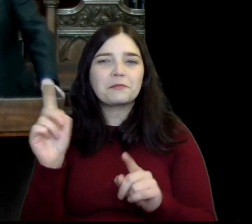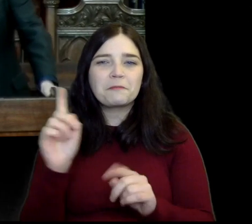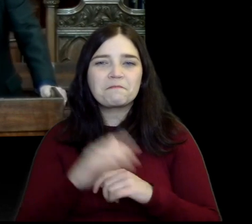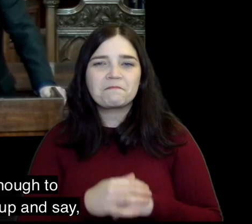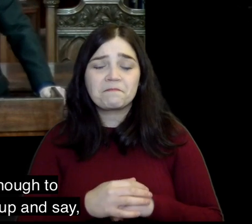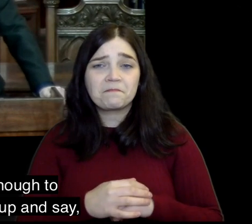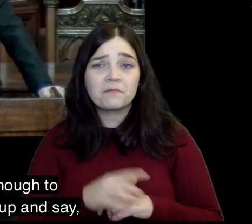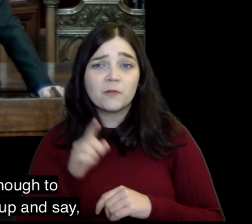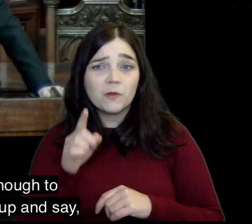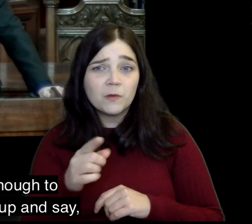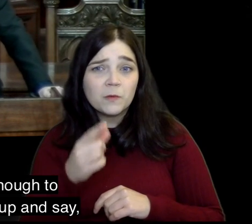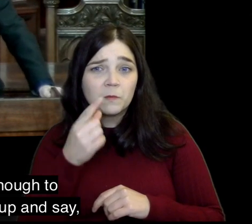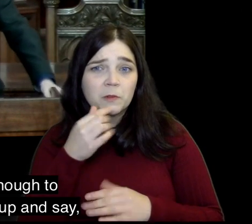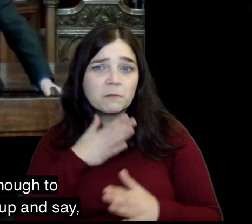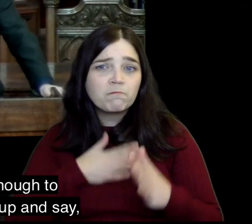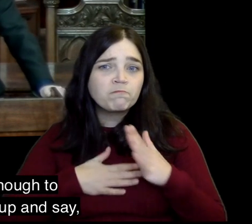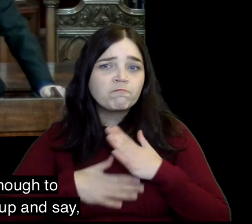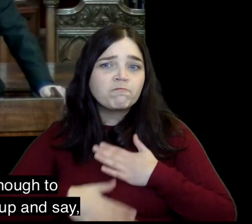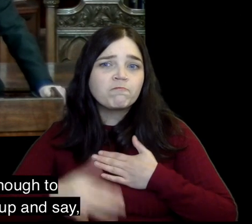bigger challenge